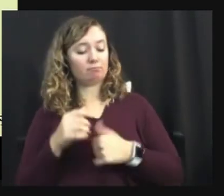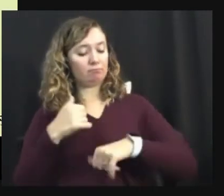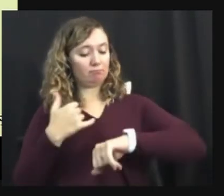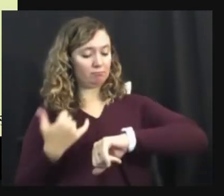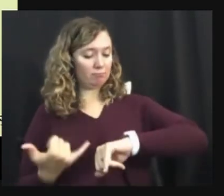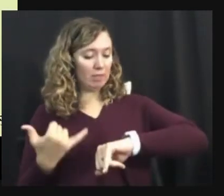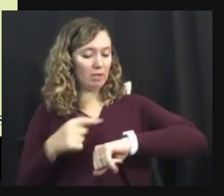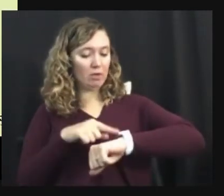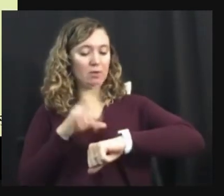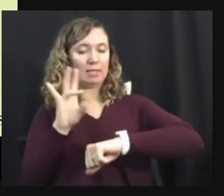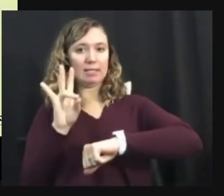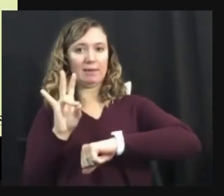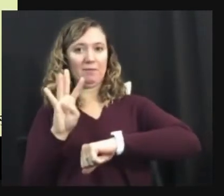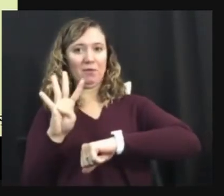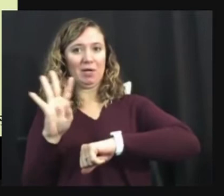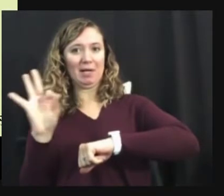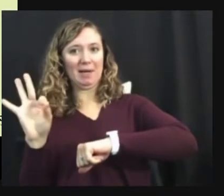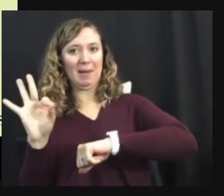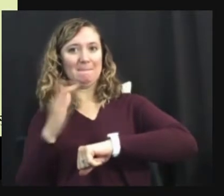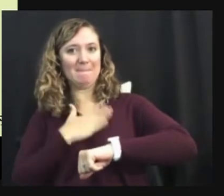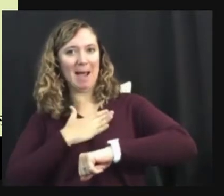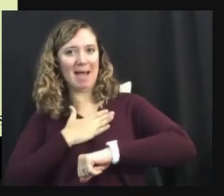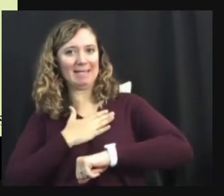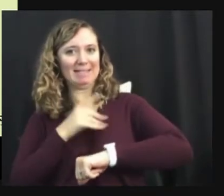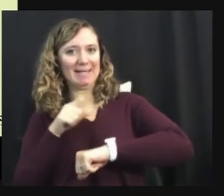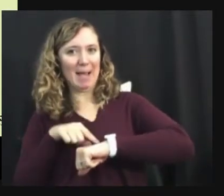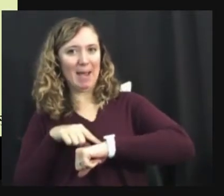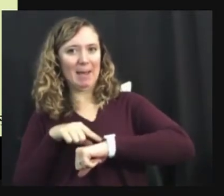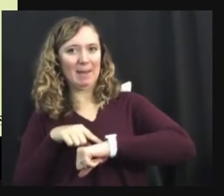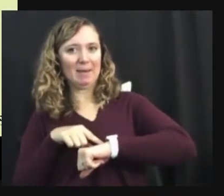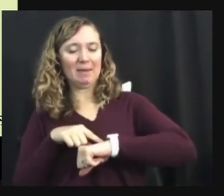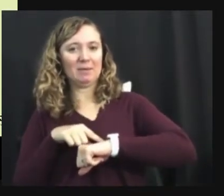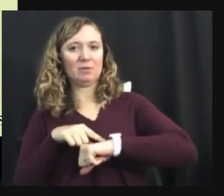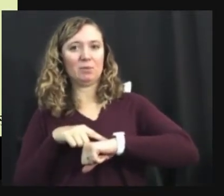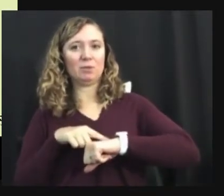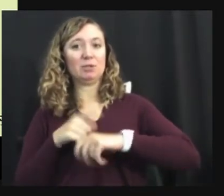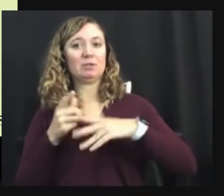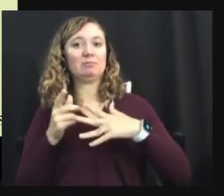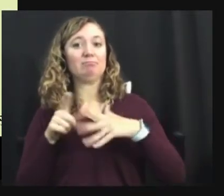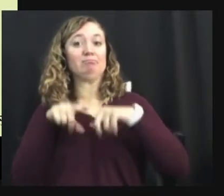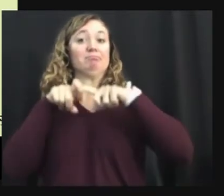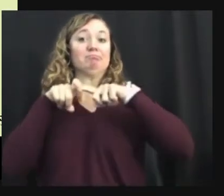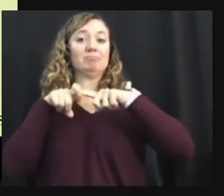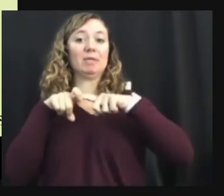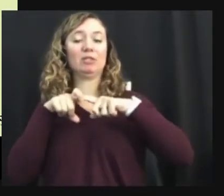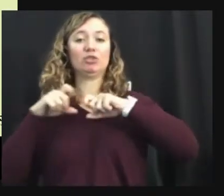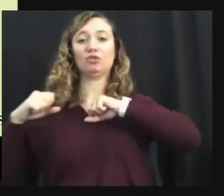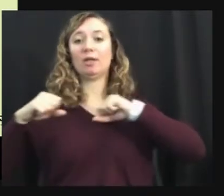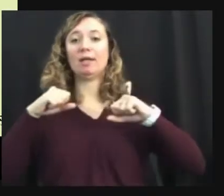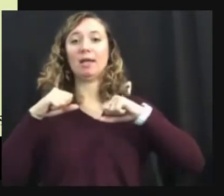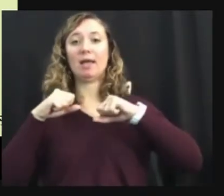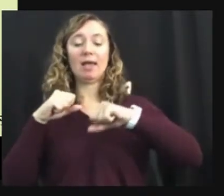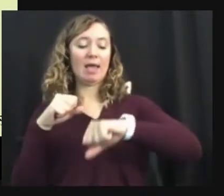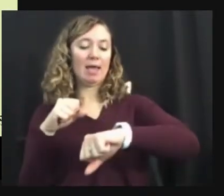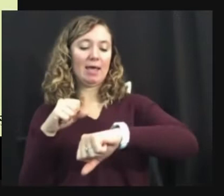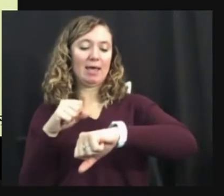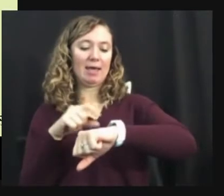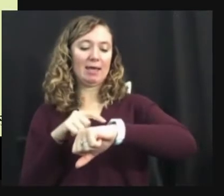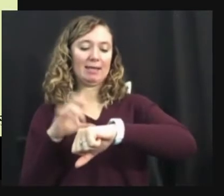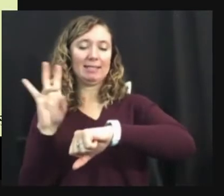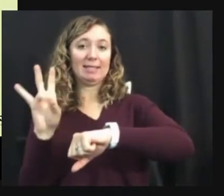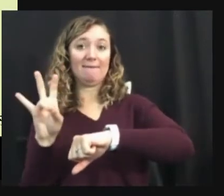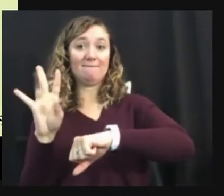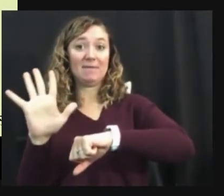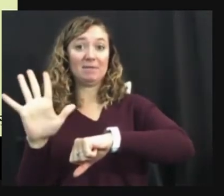AM my time. So let's just pause and stretch a little bit. And at 7 51 my time,